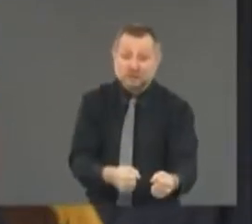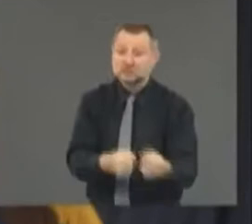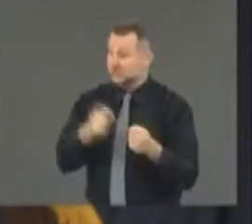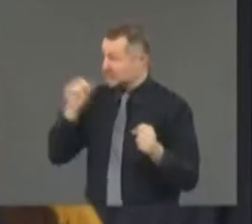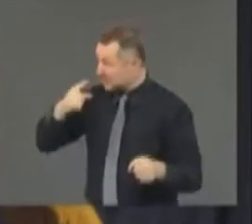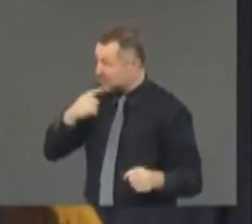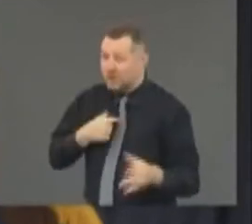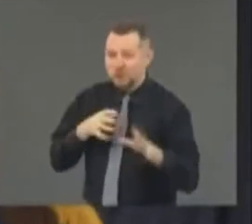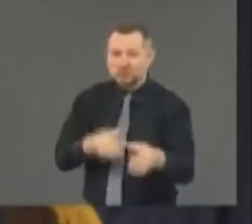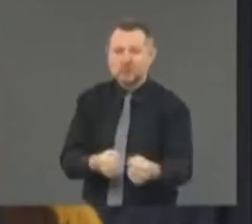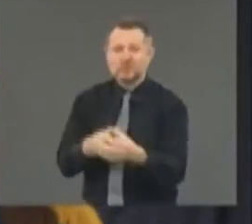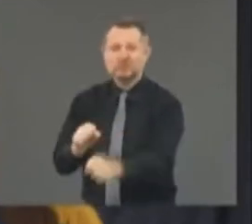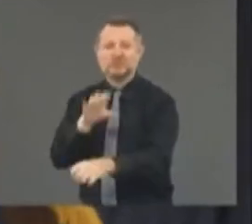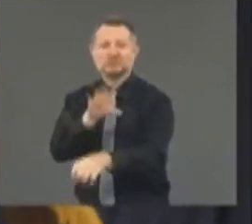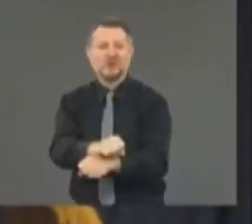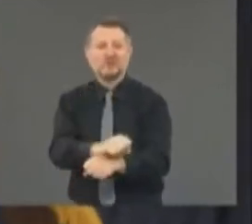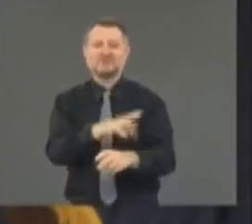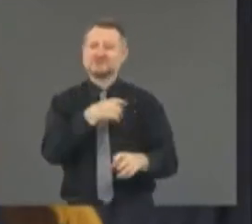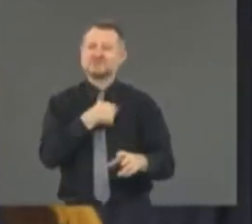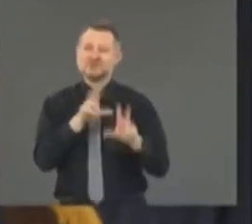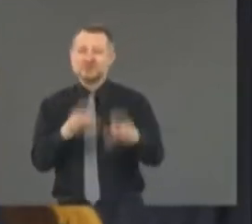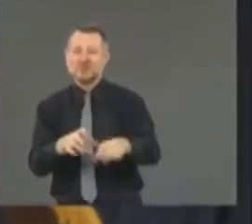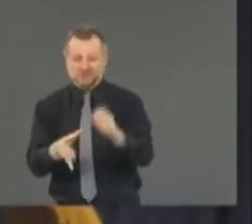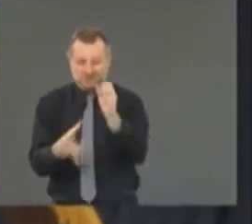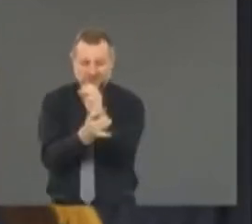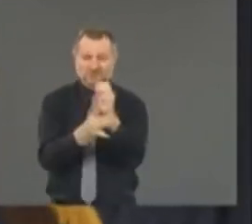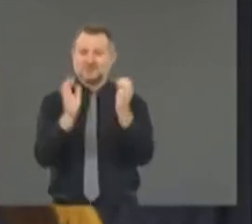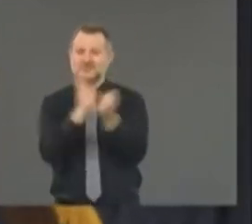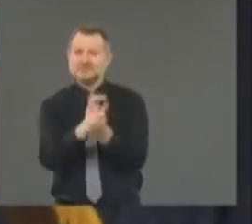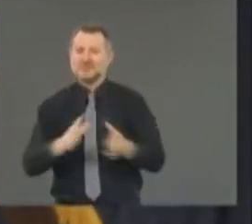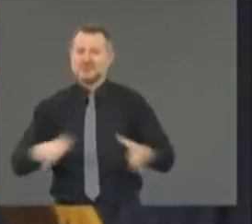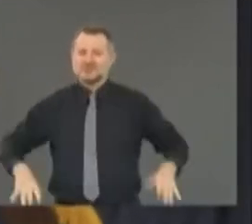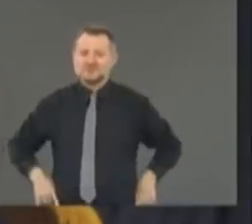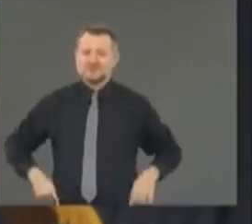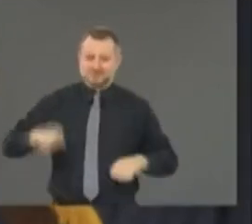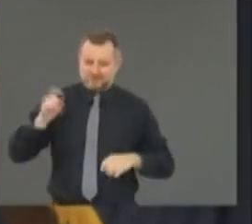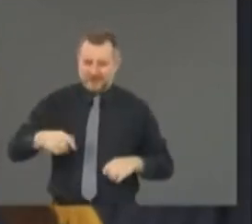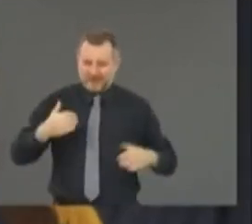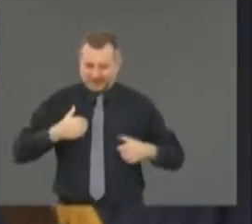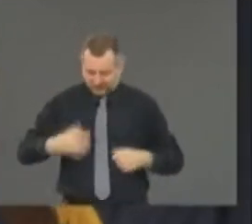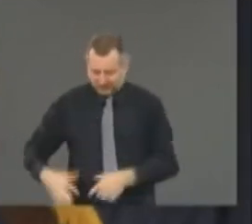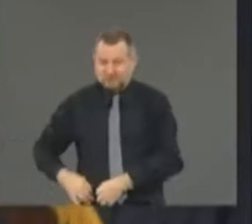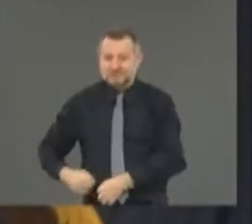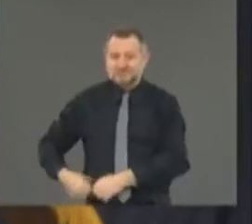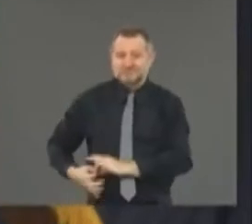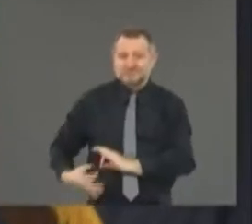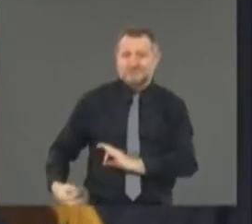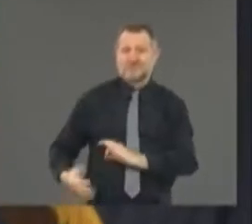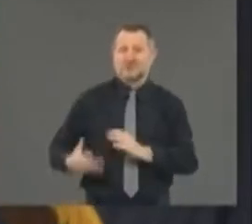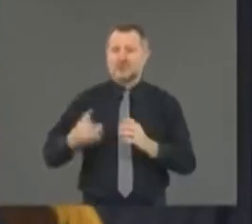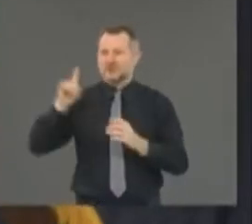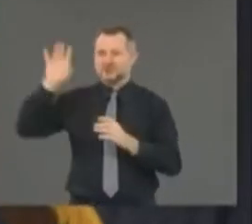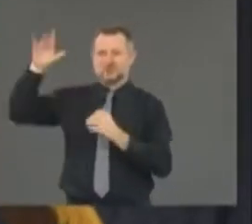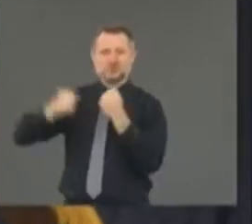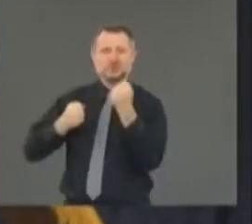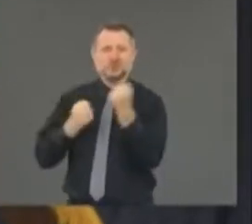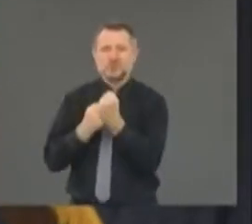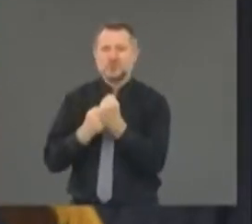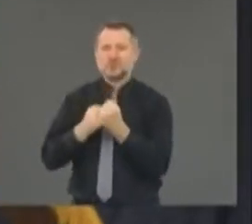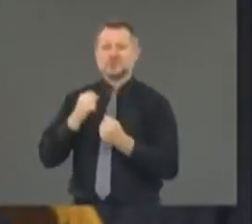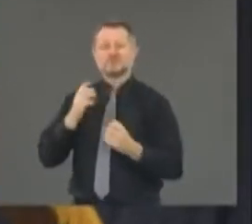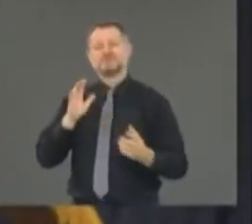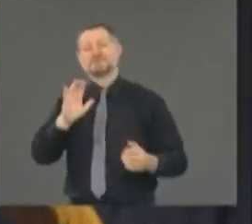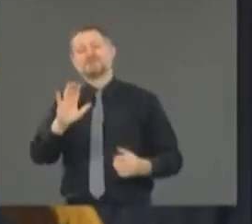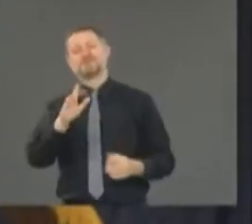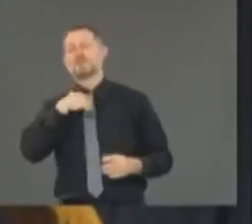gear. So, uh, they have to get the support that they need, but they're the, the, it's not about